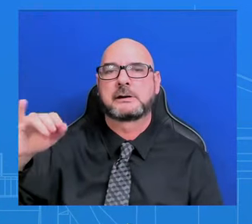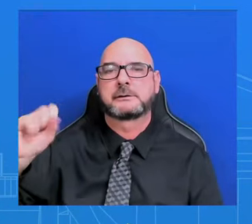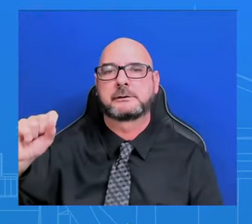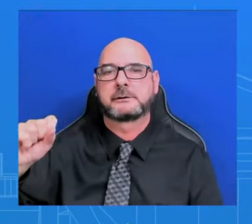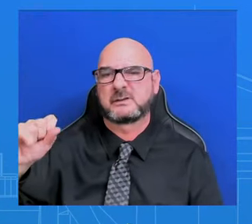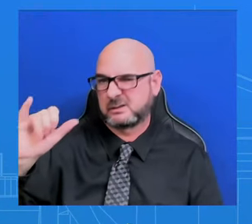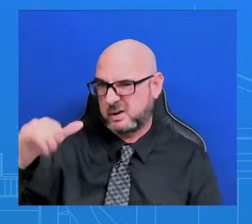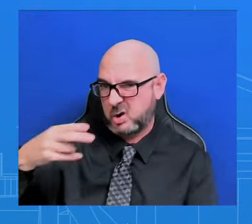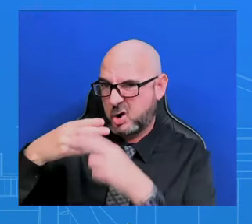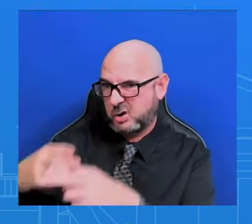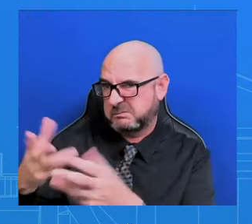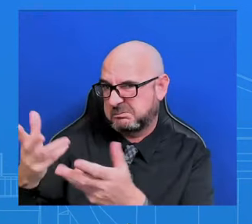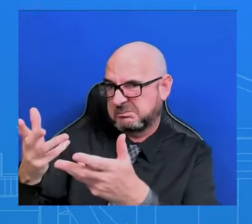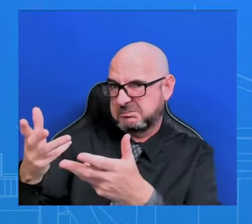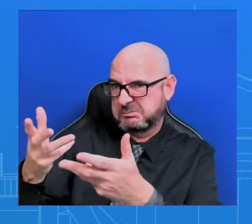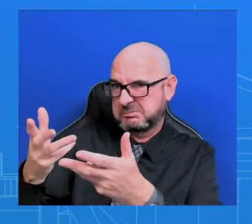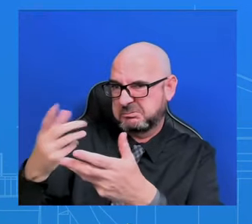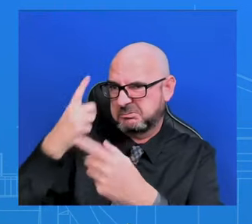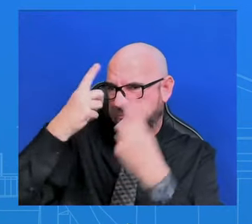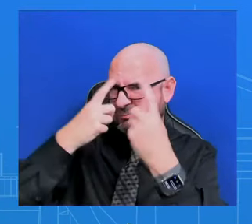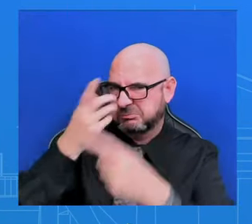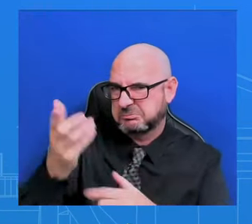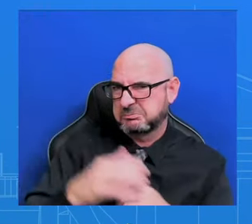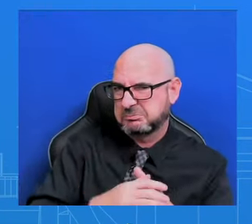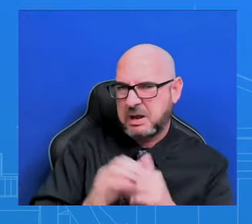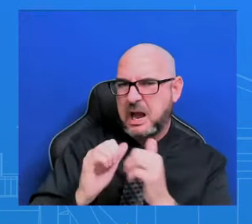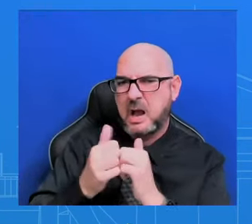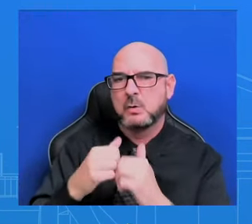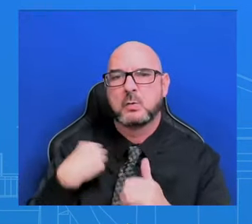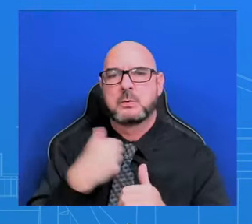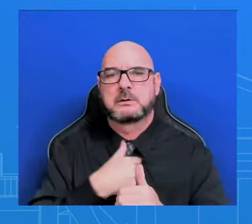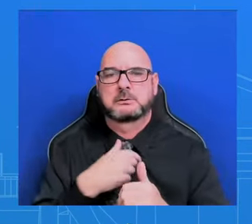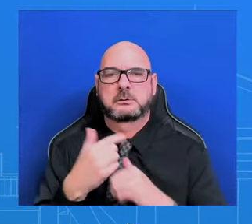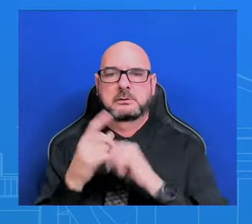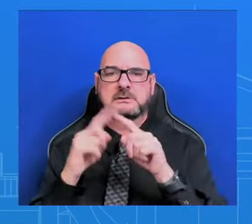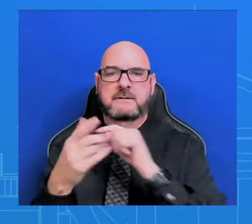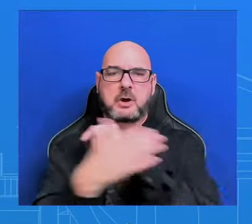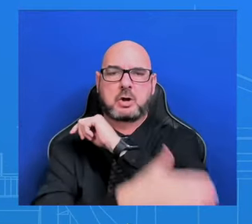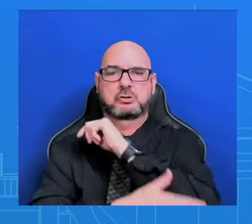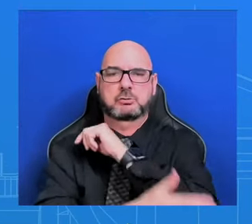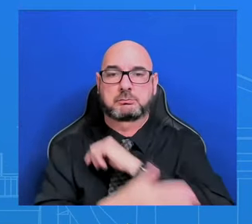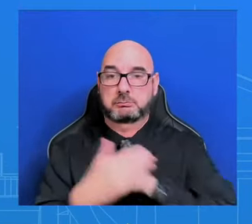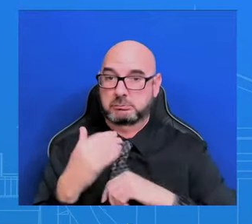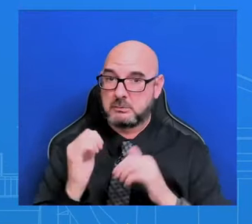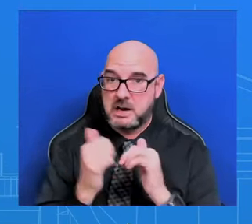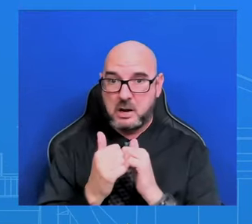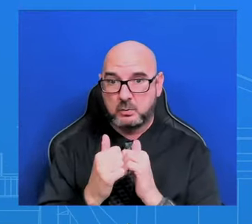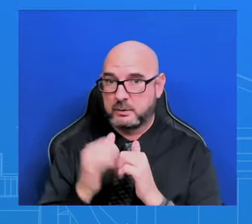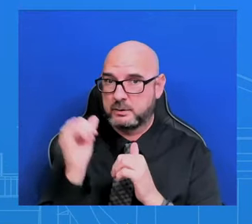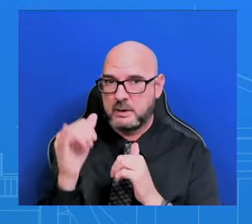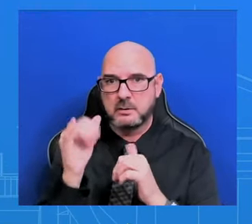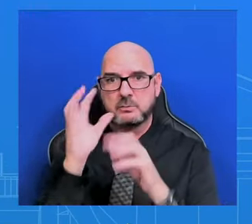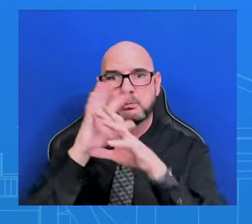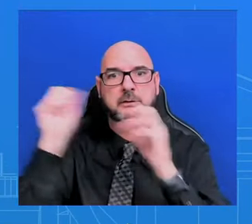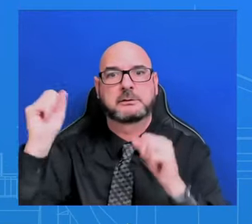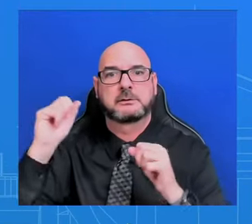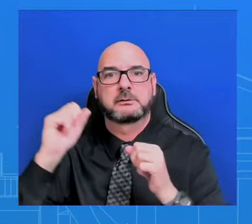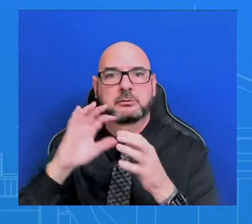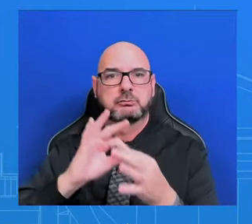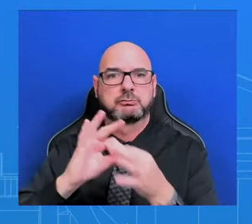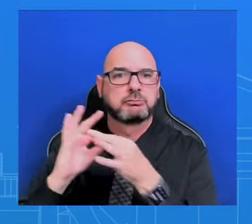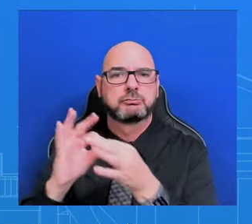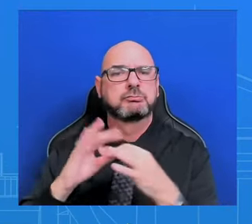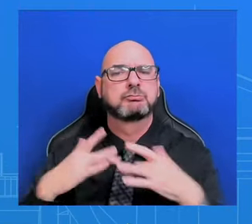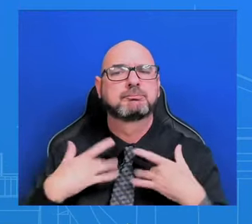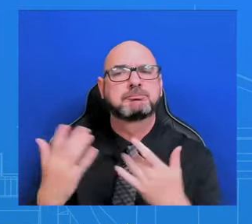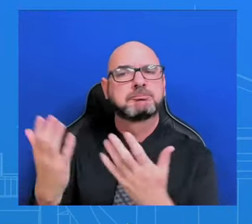coordination happen? Is the President involved? Has he talked to Prime Minister Trudeau instance? So a couple of, there's a lot